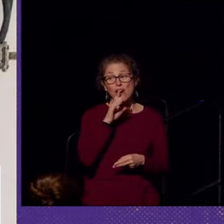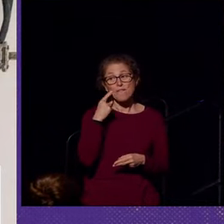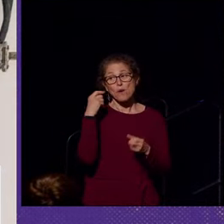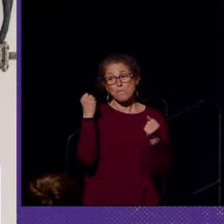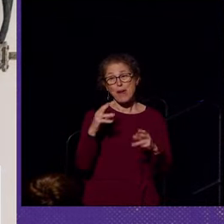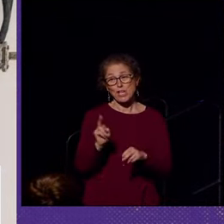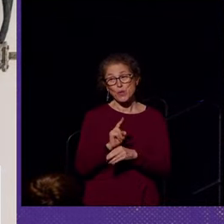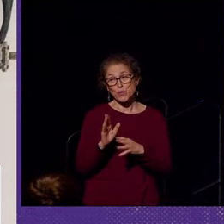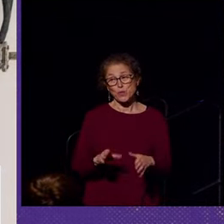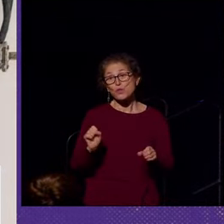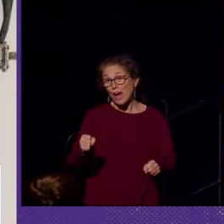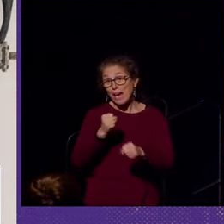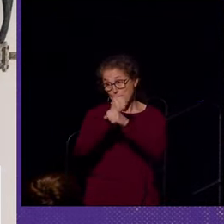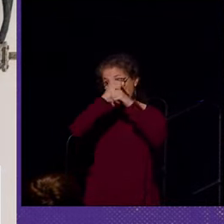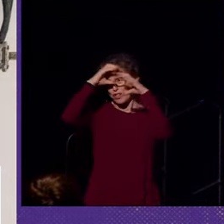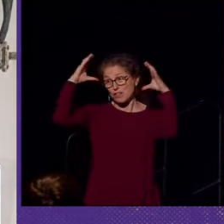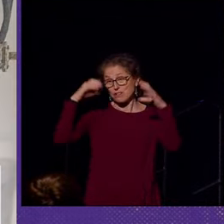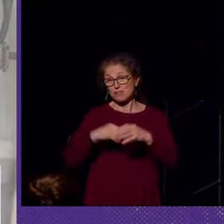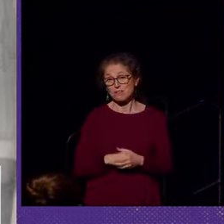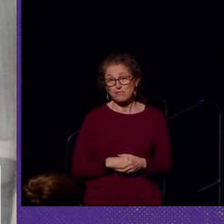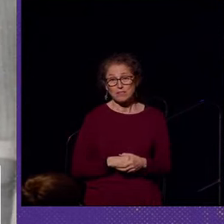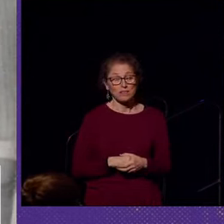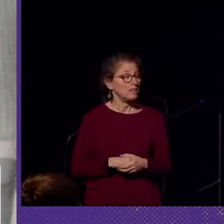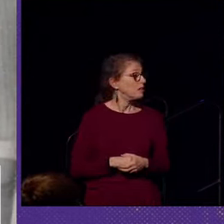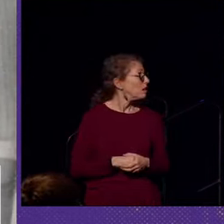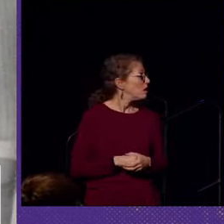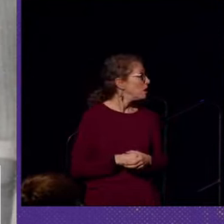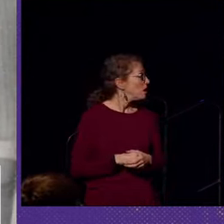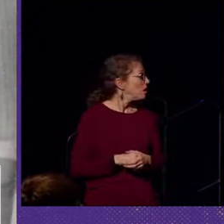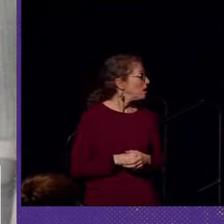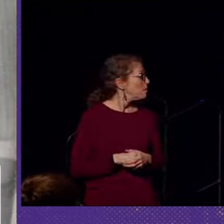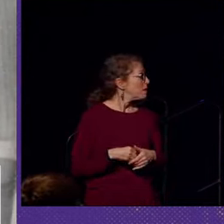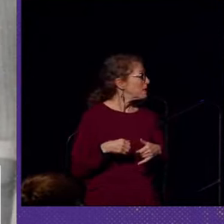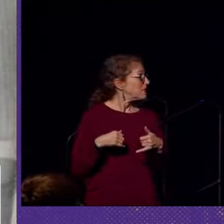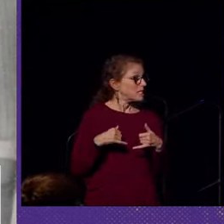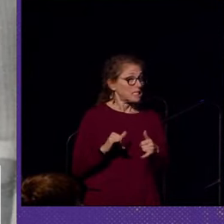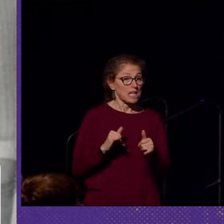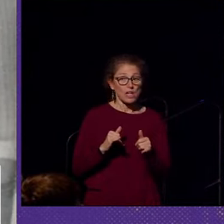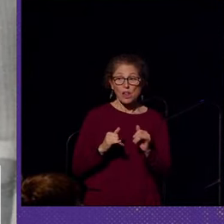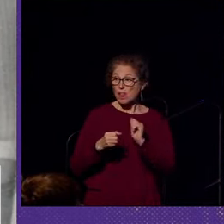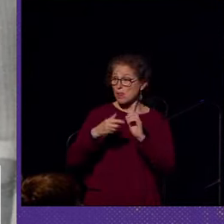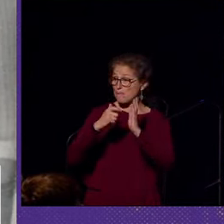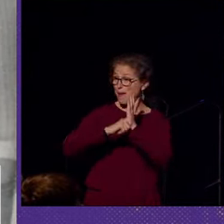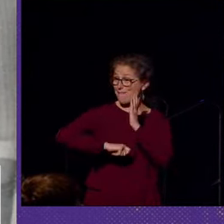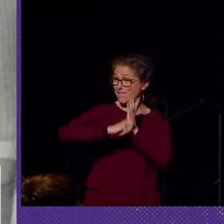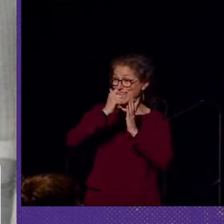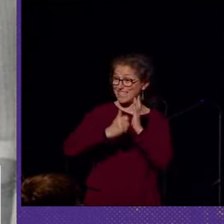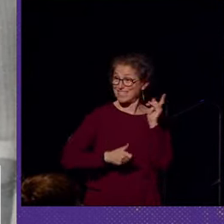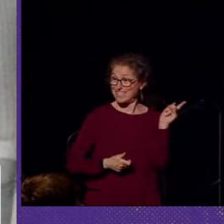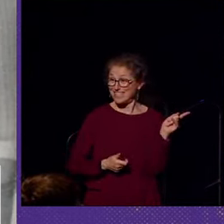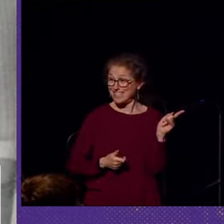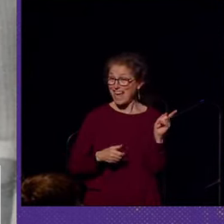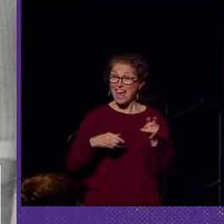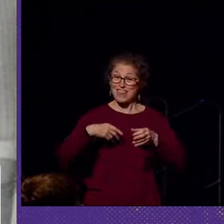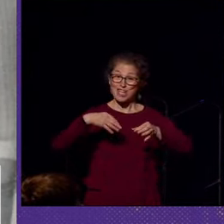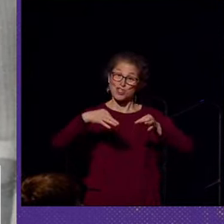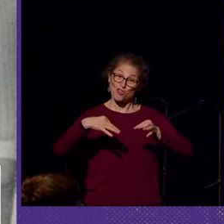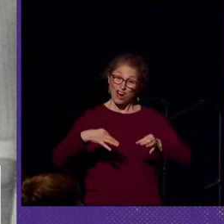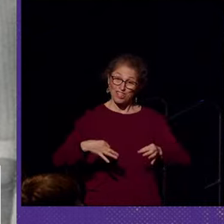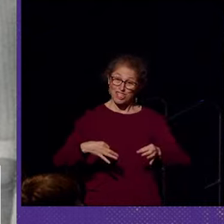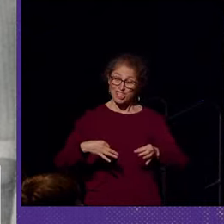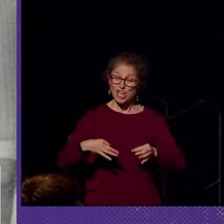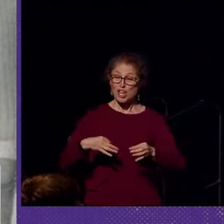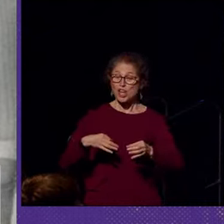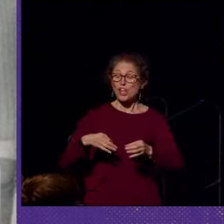as you can imagine. Even more so, the product pamphlets instructed users